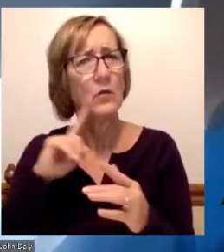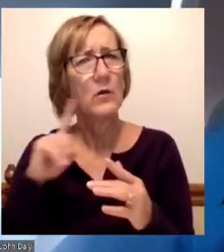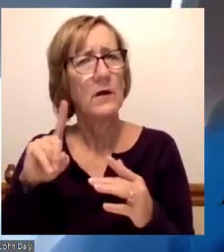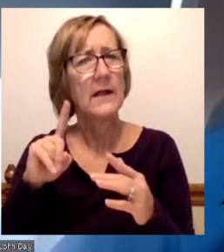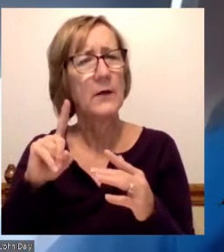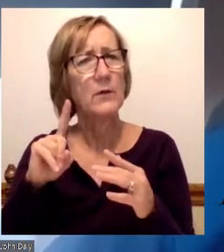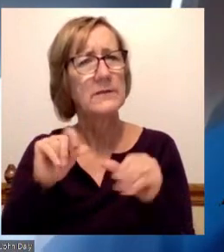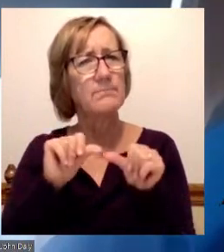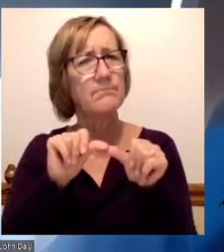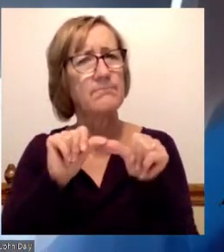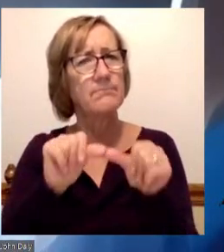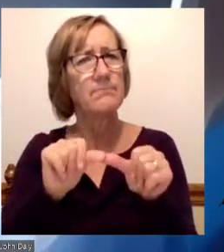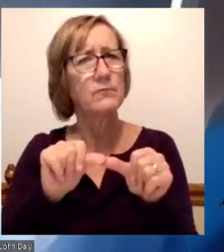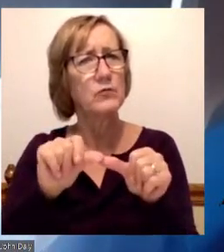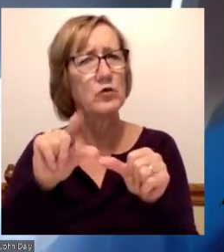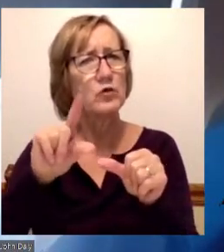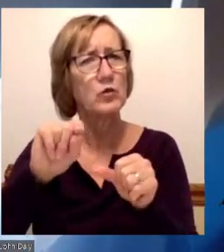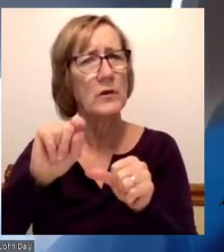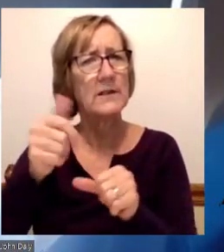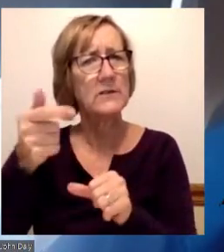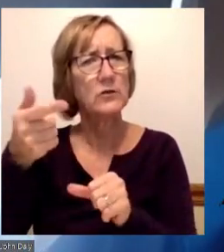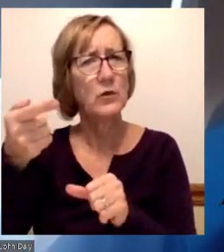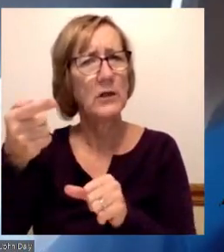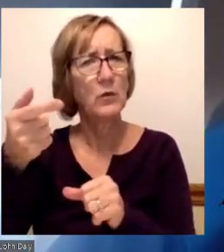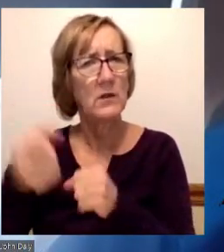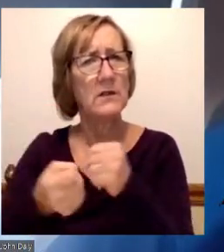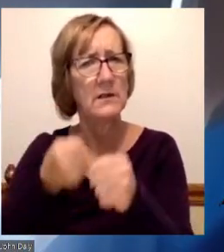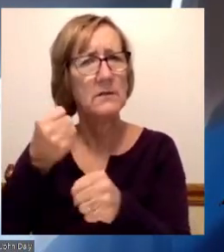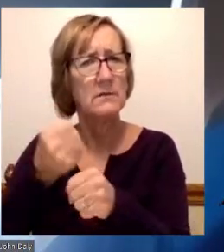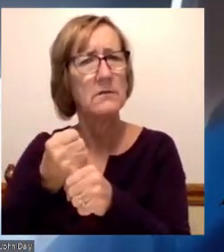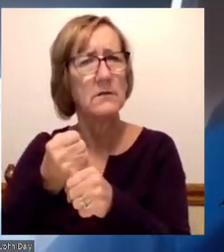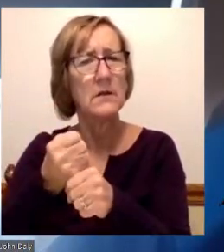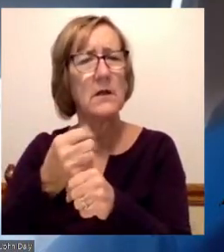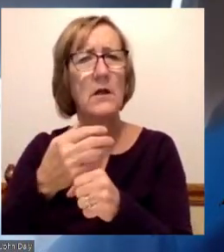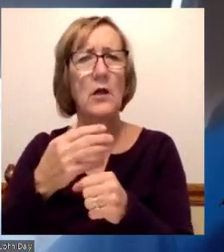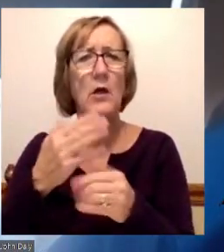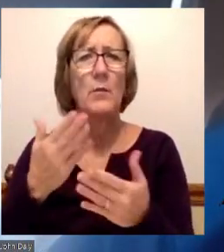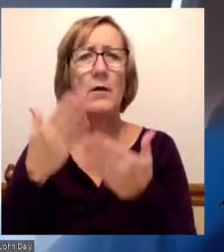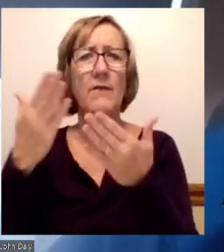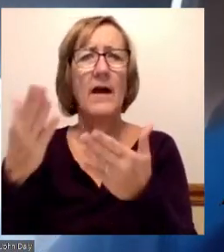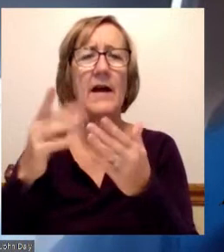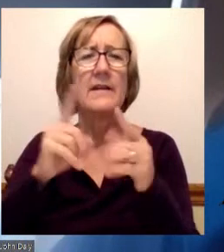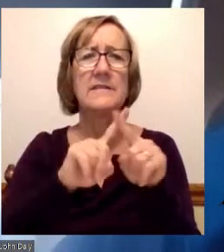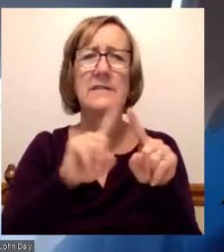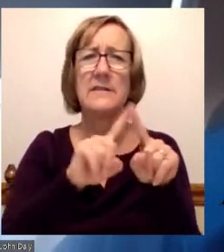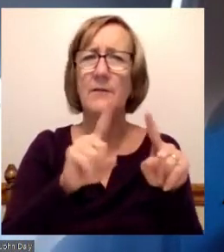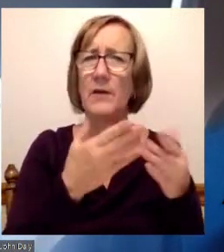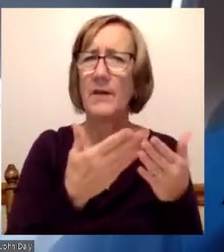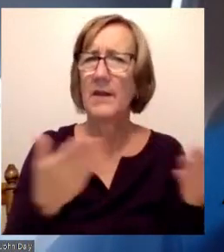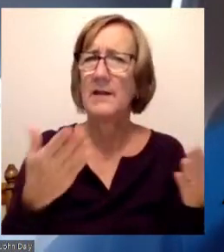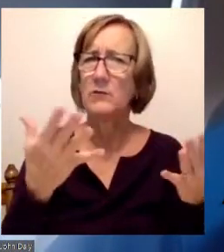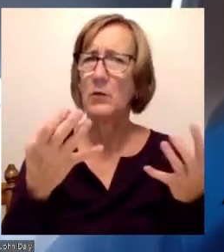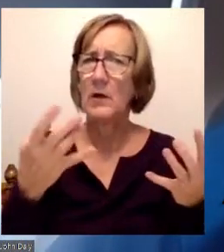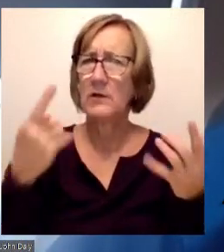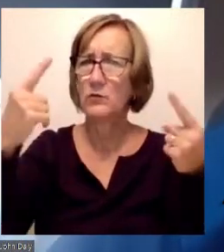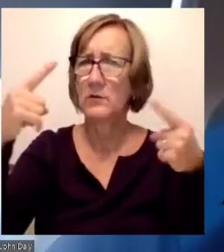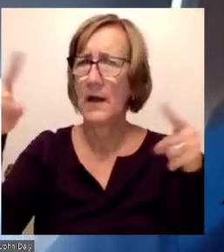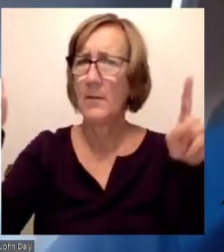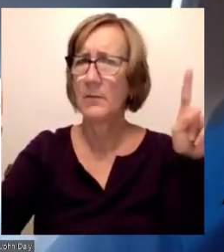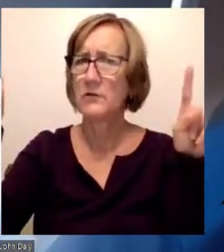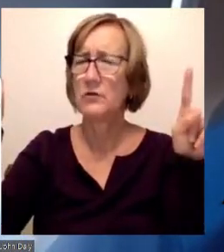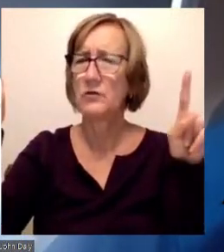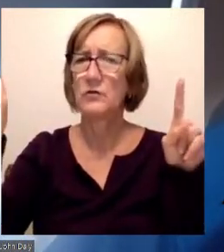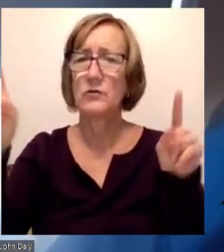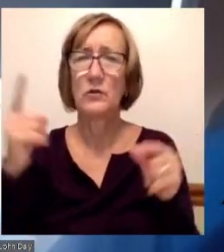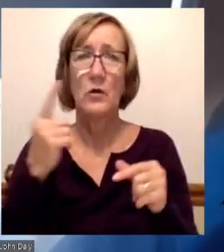2021 is certainly provides some specific tasks that they want to accomplish. One of the